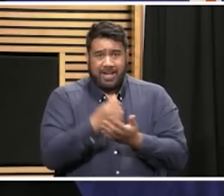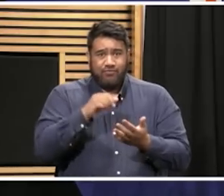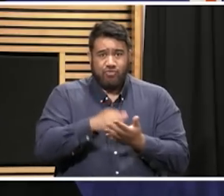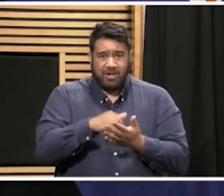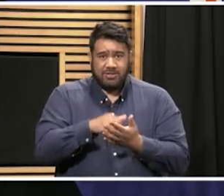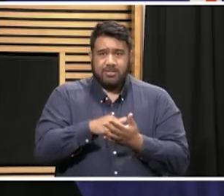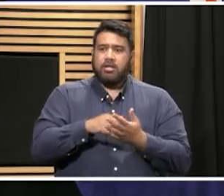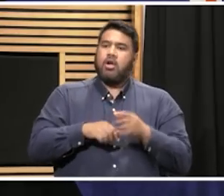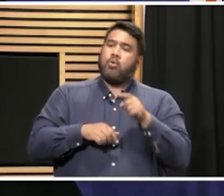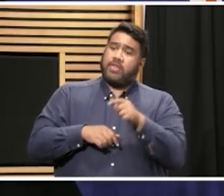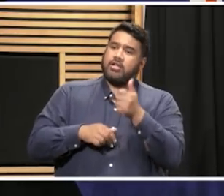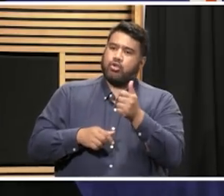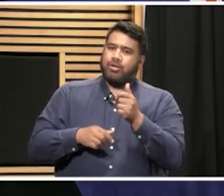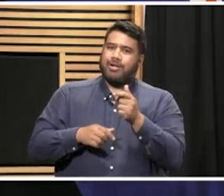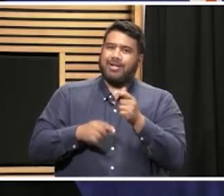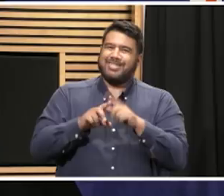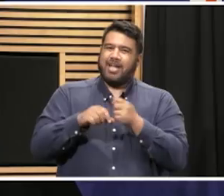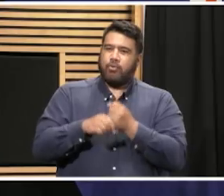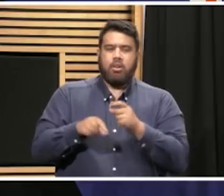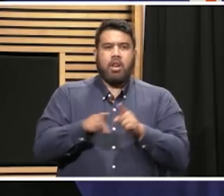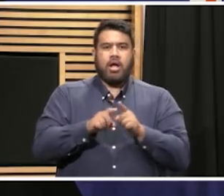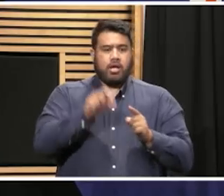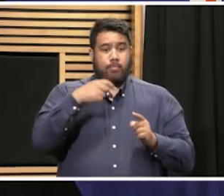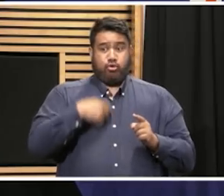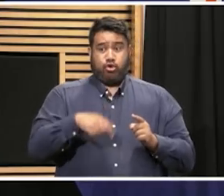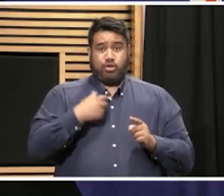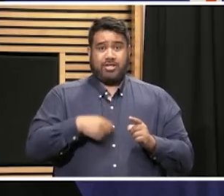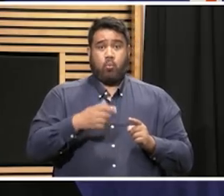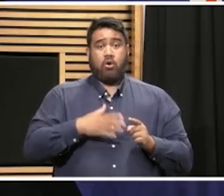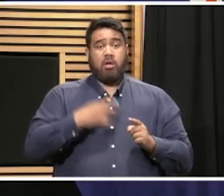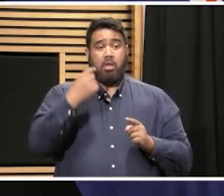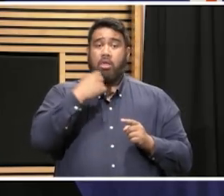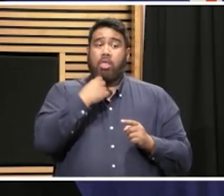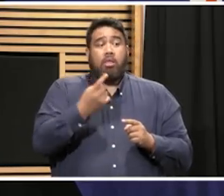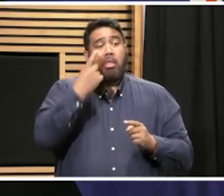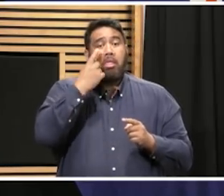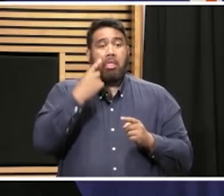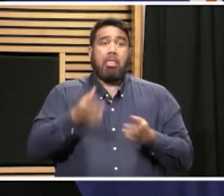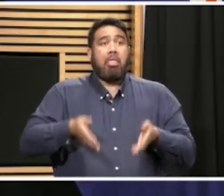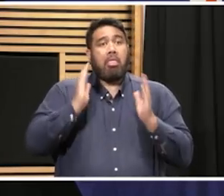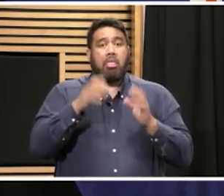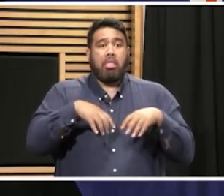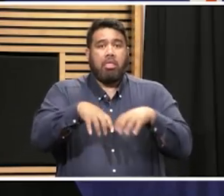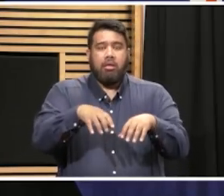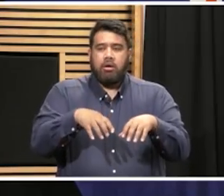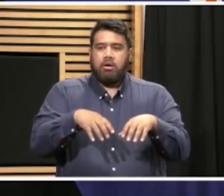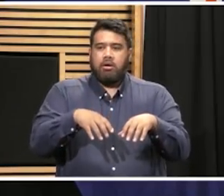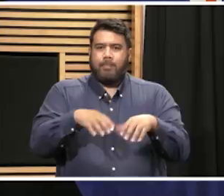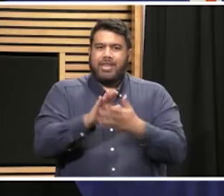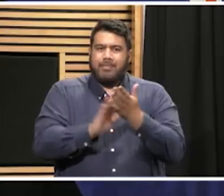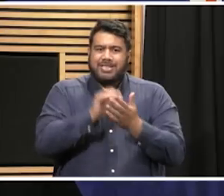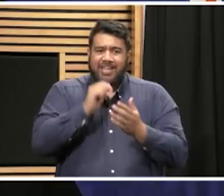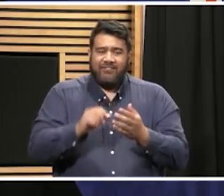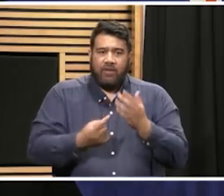a really good example of the fact that if you're going to do this, you're putting others in jeopardy and causing others to come to your rescue. So